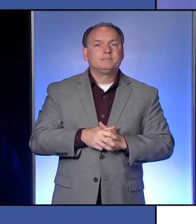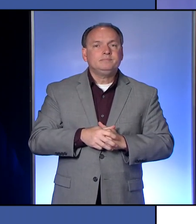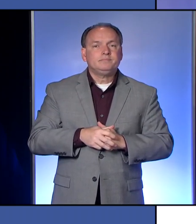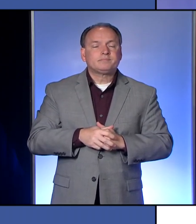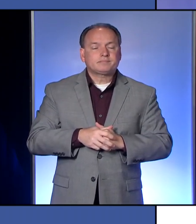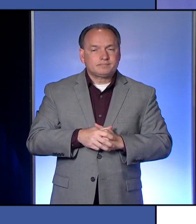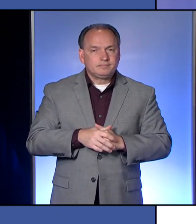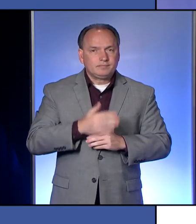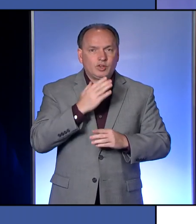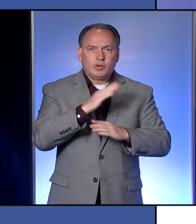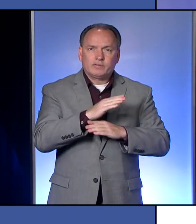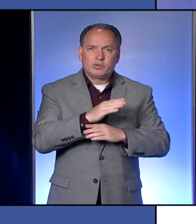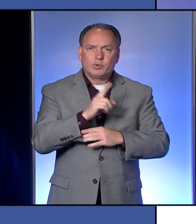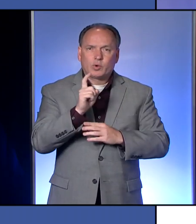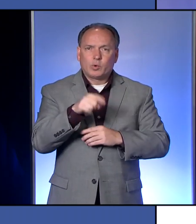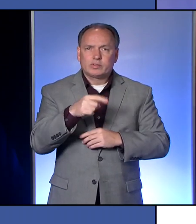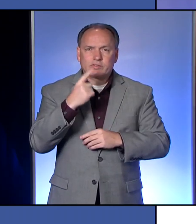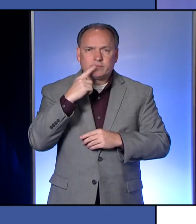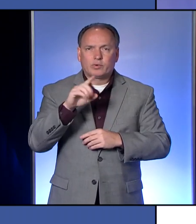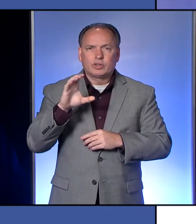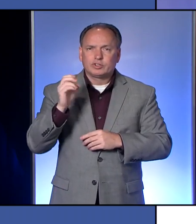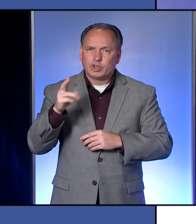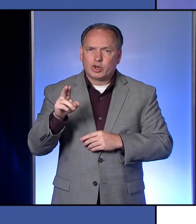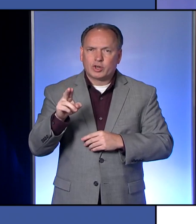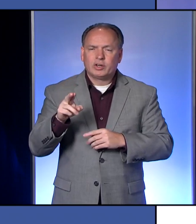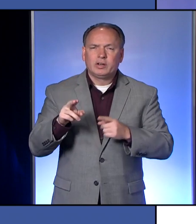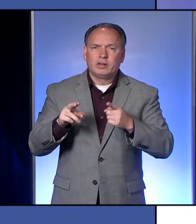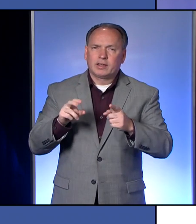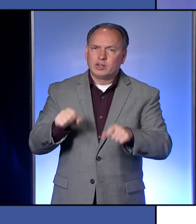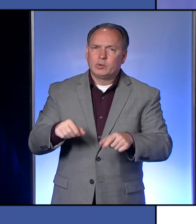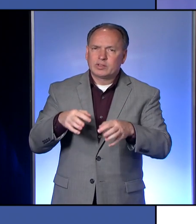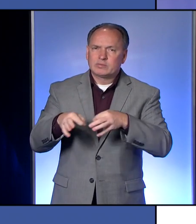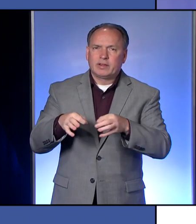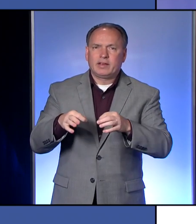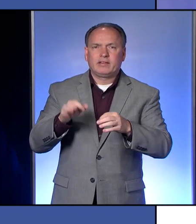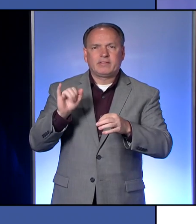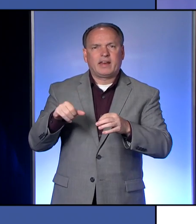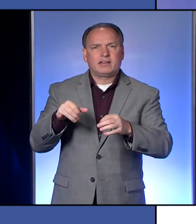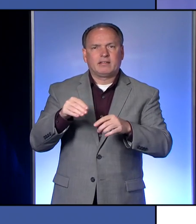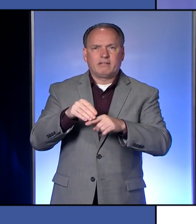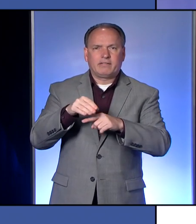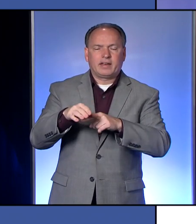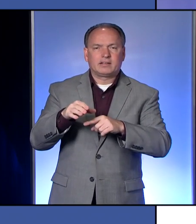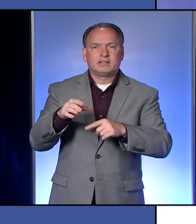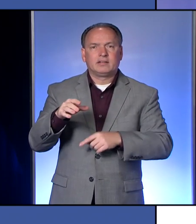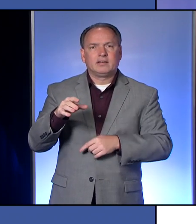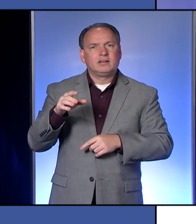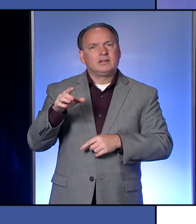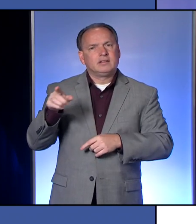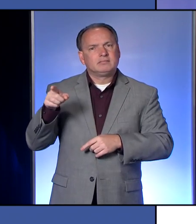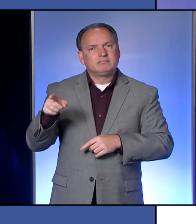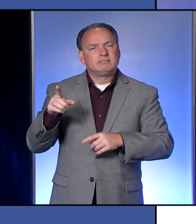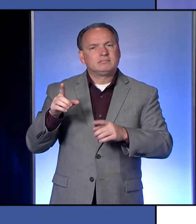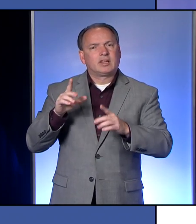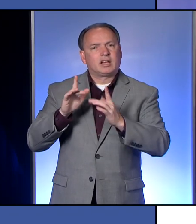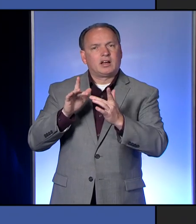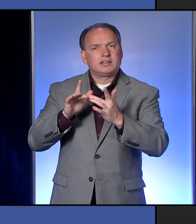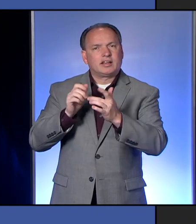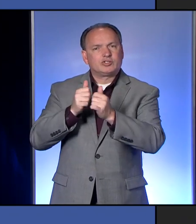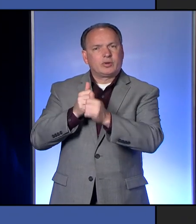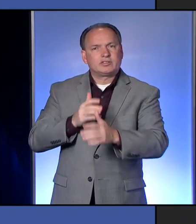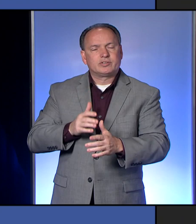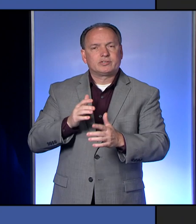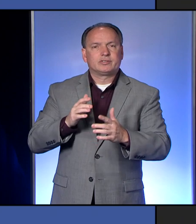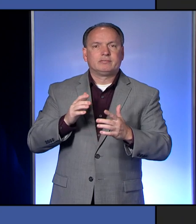Good afternoon. question for Char. Could you explain the the domino effect here of when those contact tracers get bogged down of how that slows everything